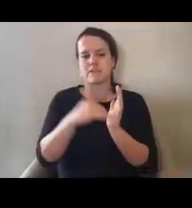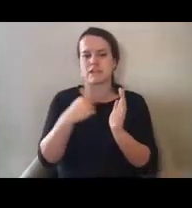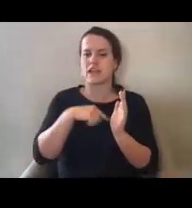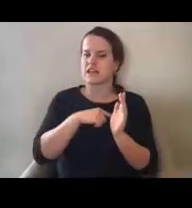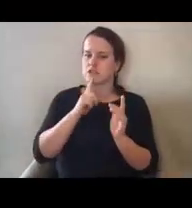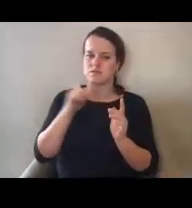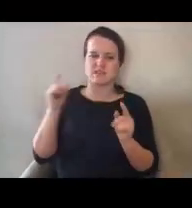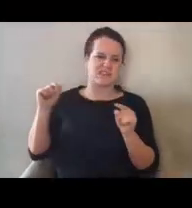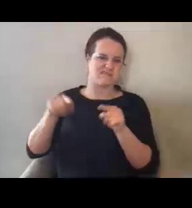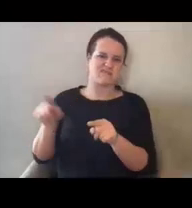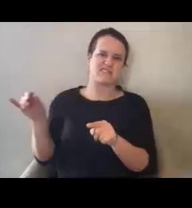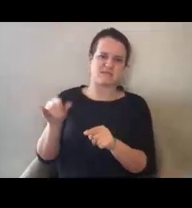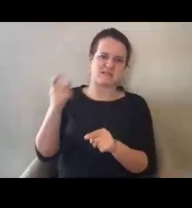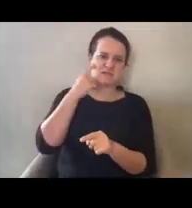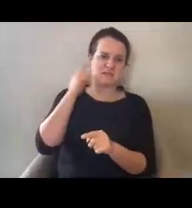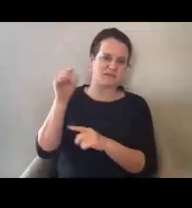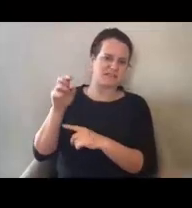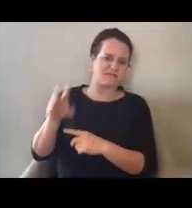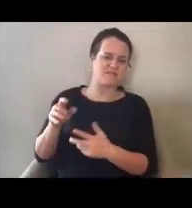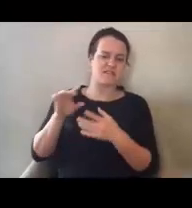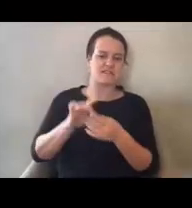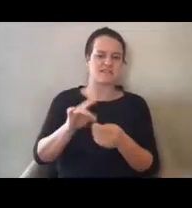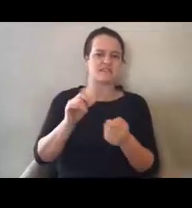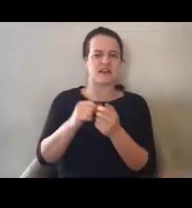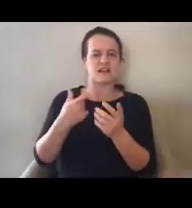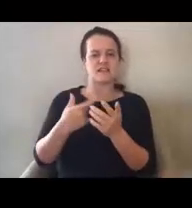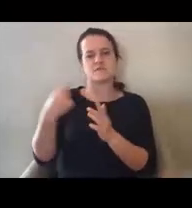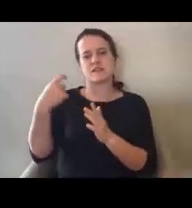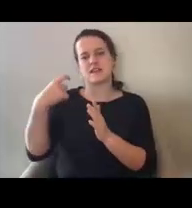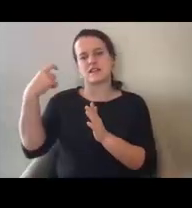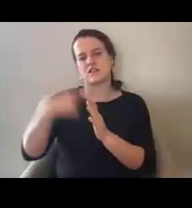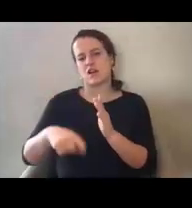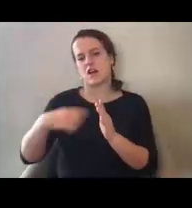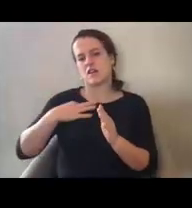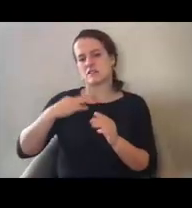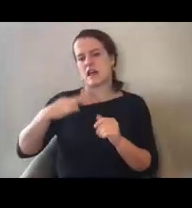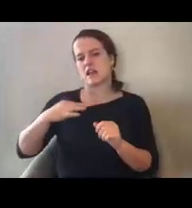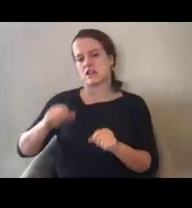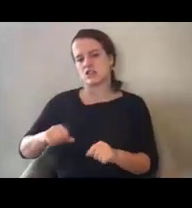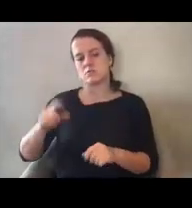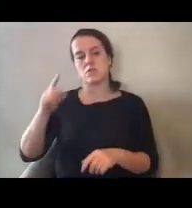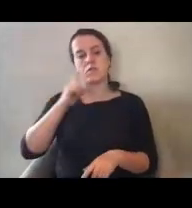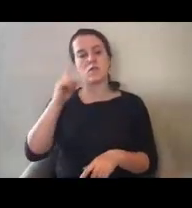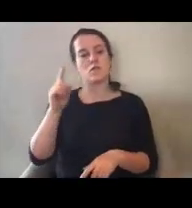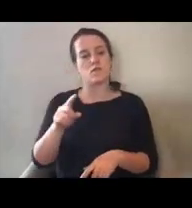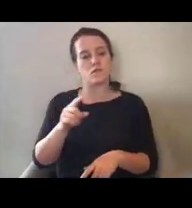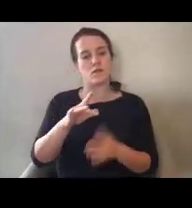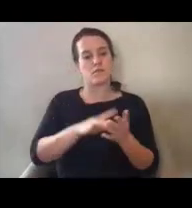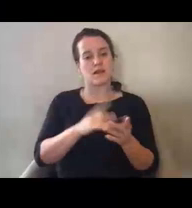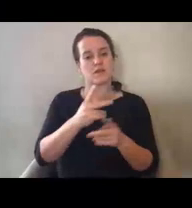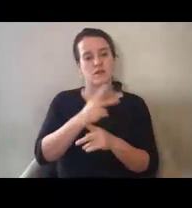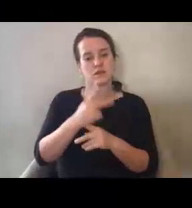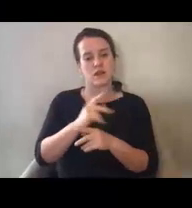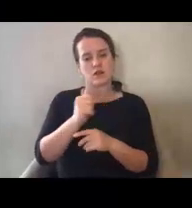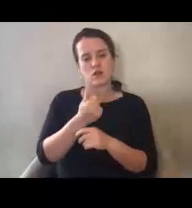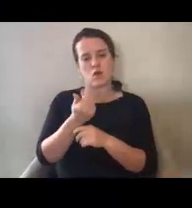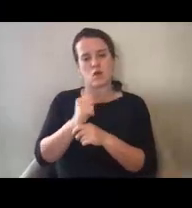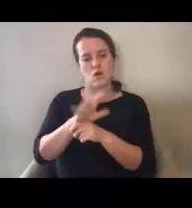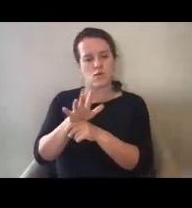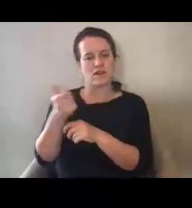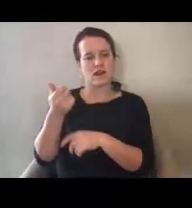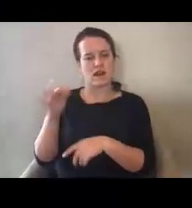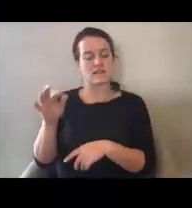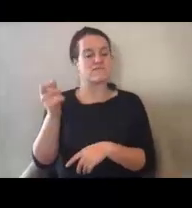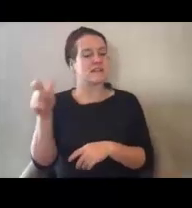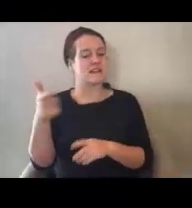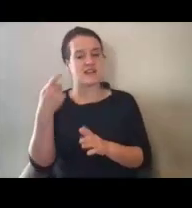already talked about with, uh, eligible costs under, uh, medical for medical care for COVID-19, any costs that are